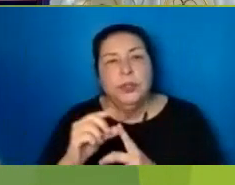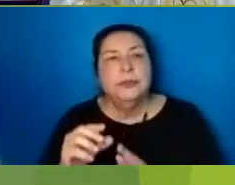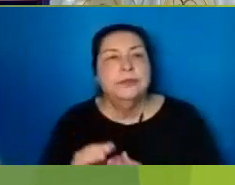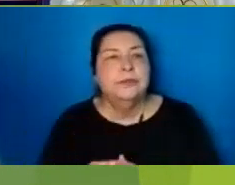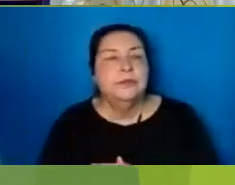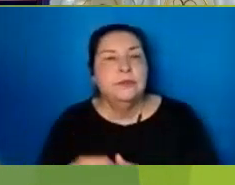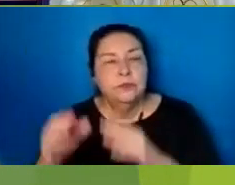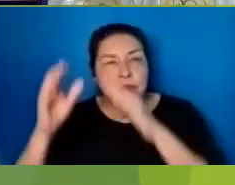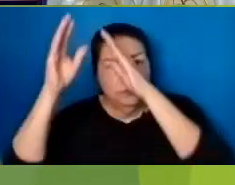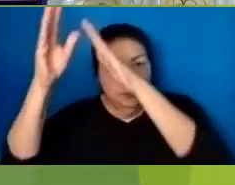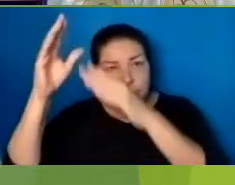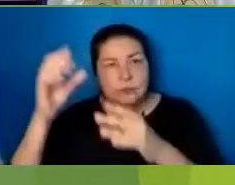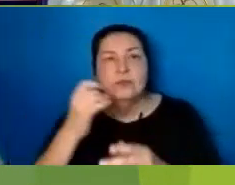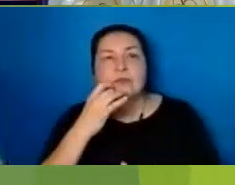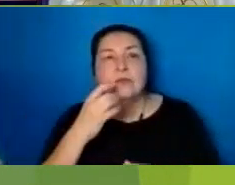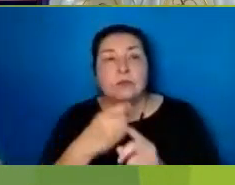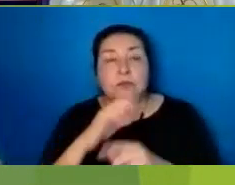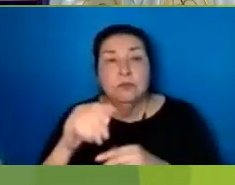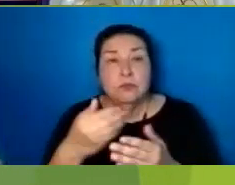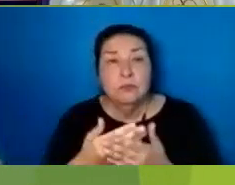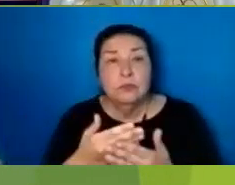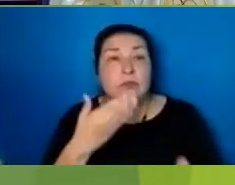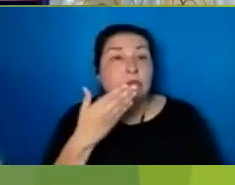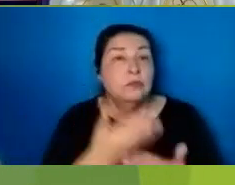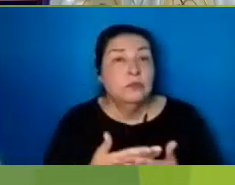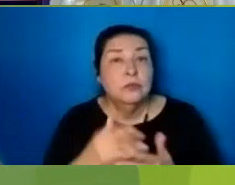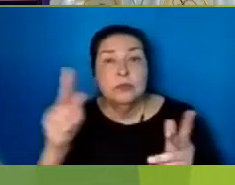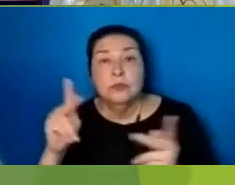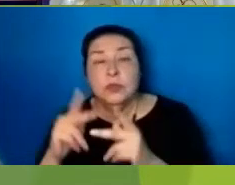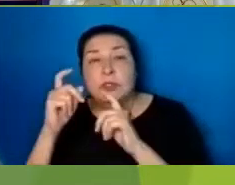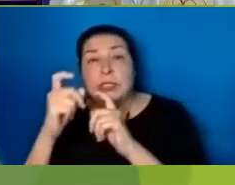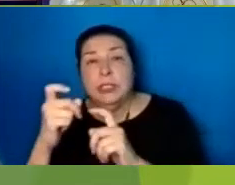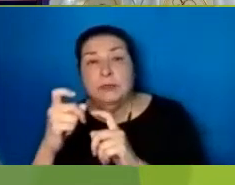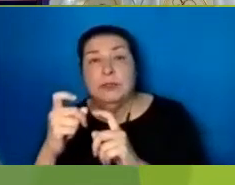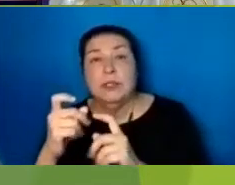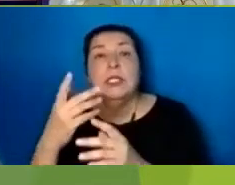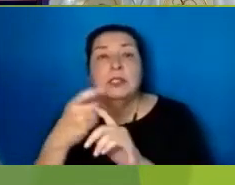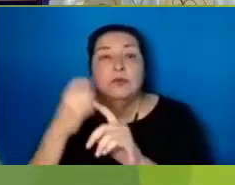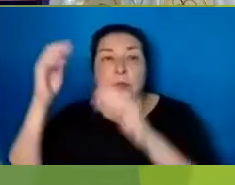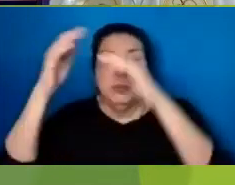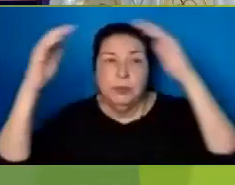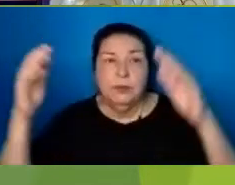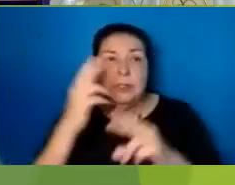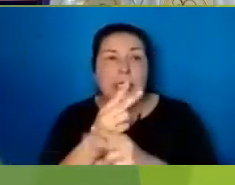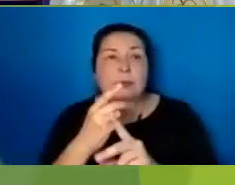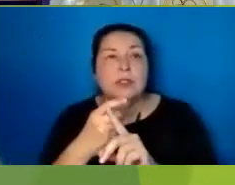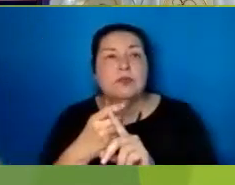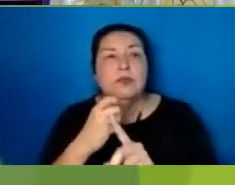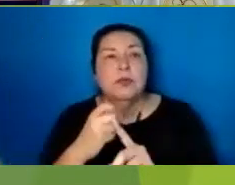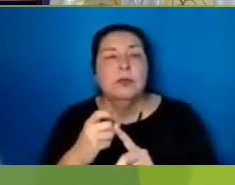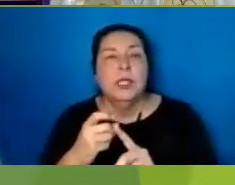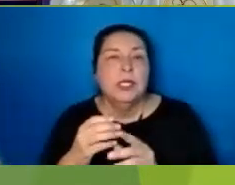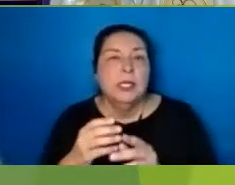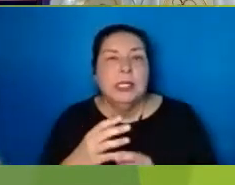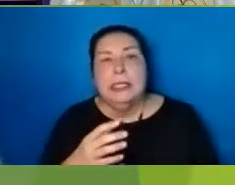Father Of Lights From Whom Every Good And Perfect Give Comes Down From Us From Above Keep Us Our